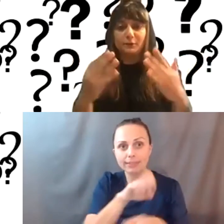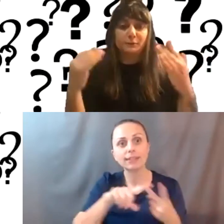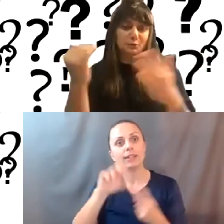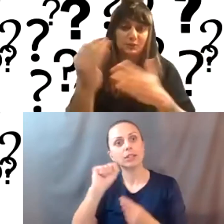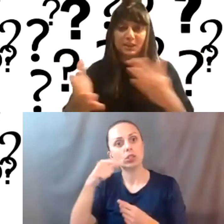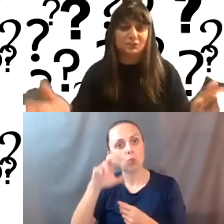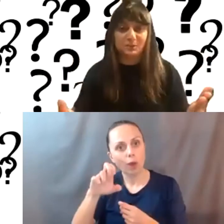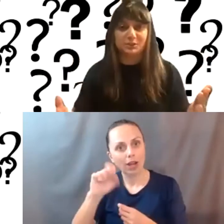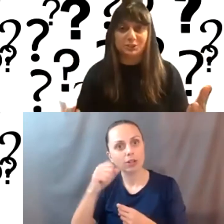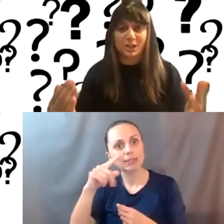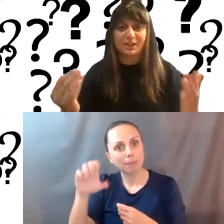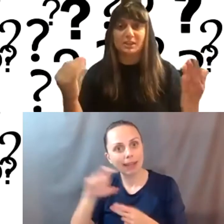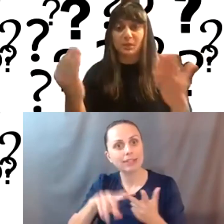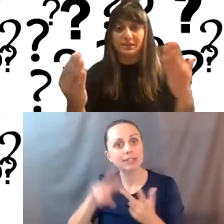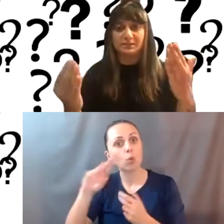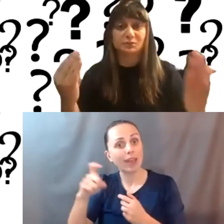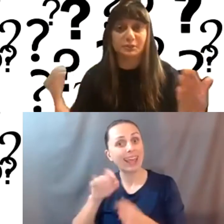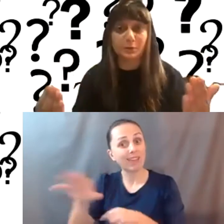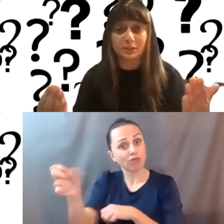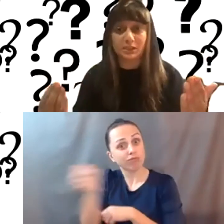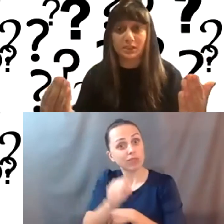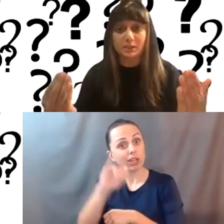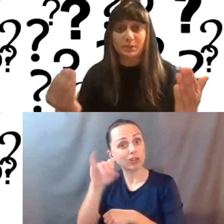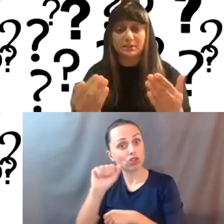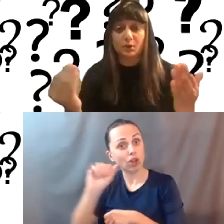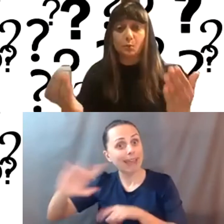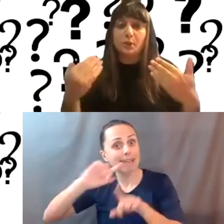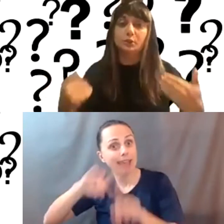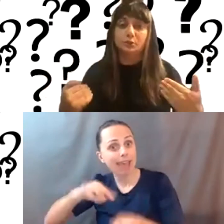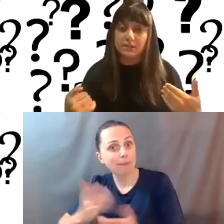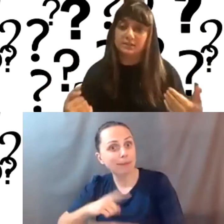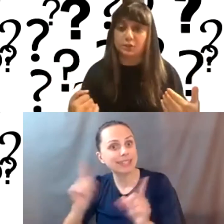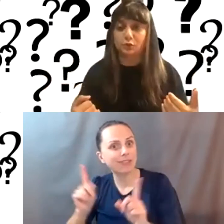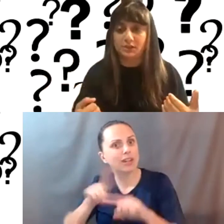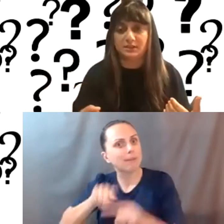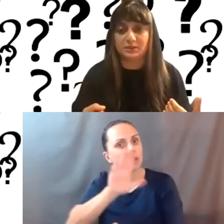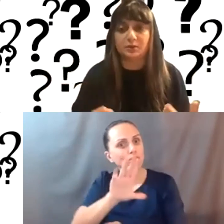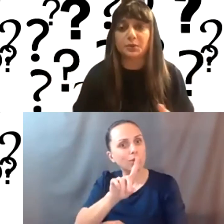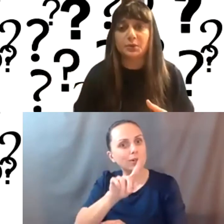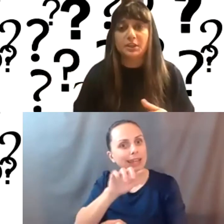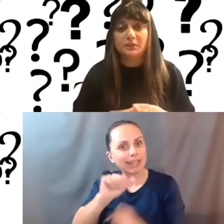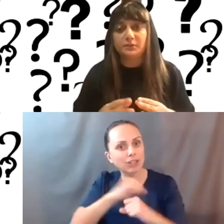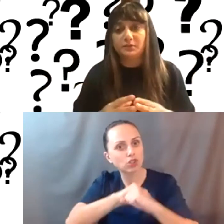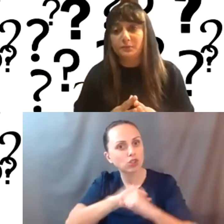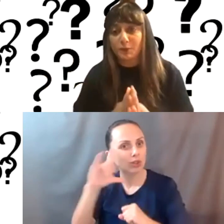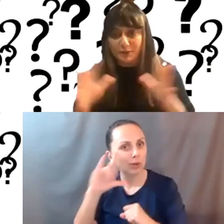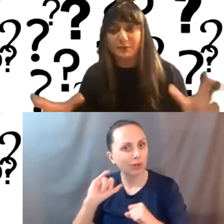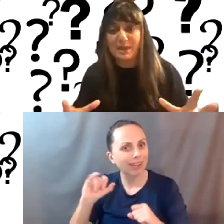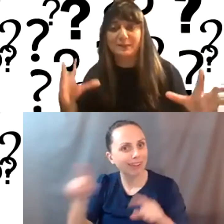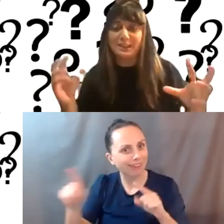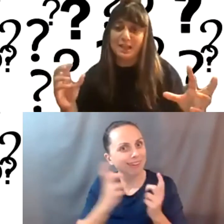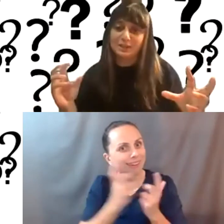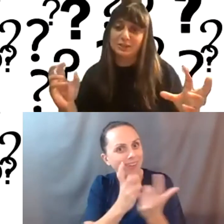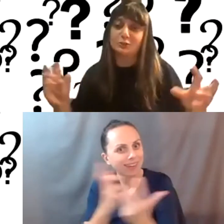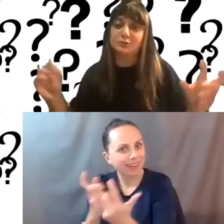if, if you engage someone like Jai, he might answer differently based on what your data security needs are. So right off